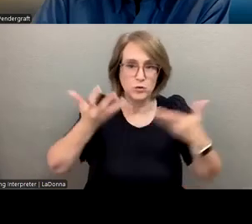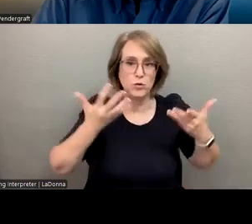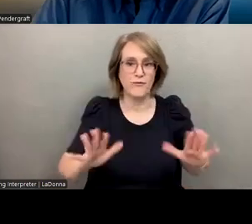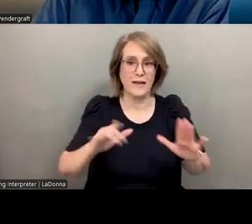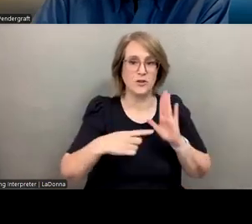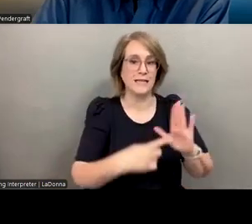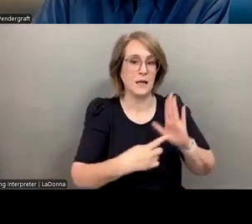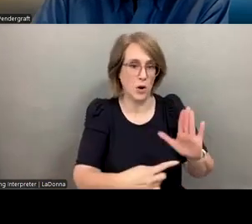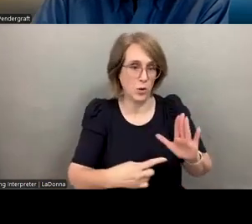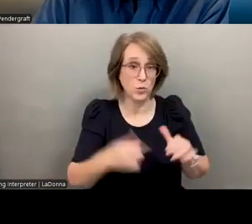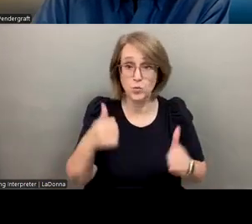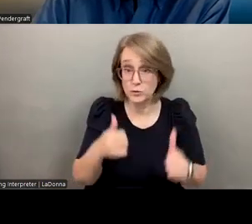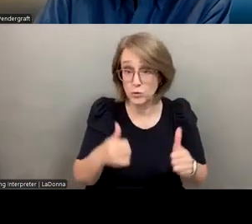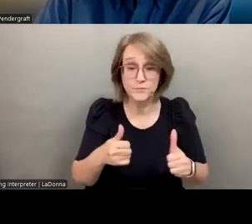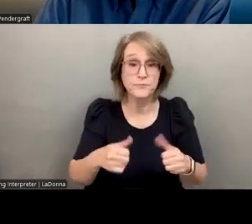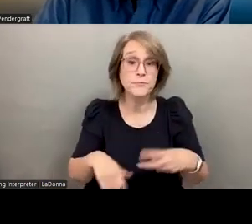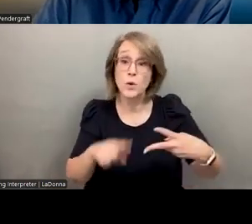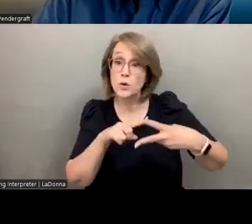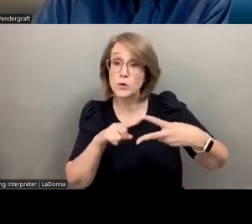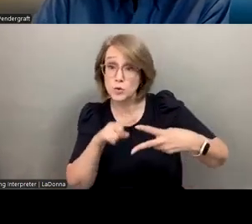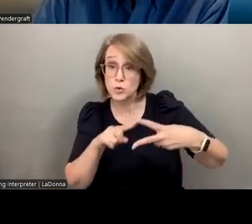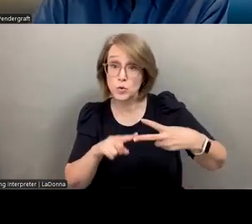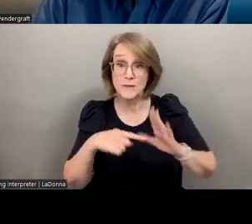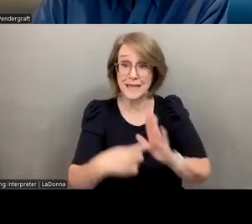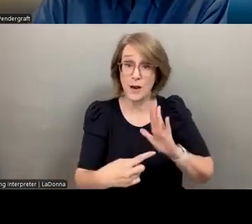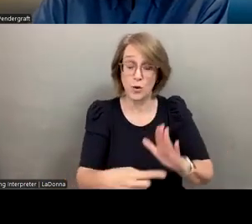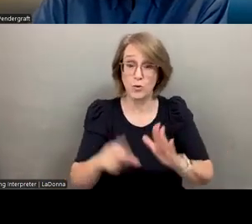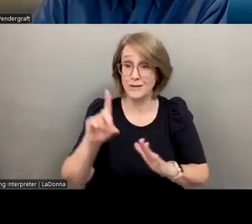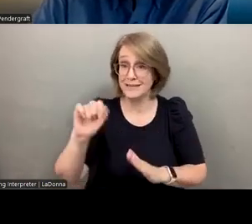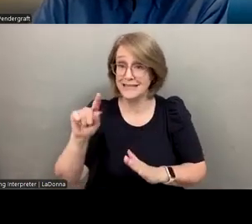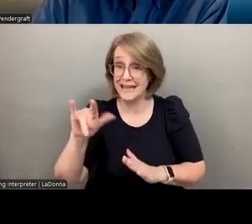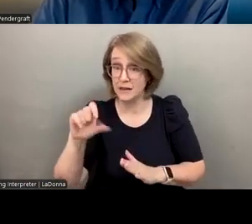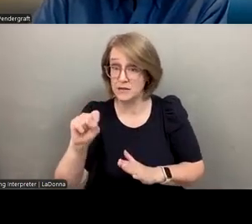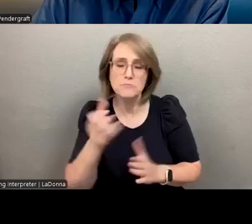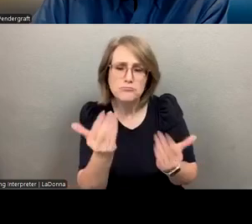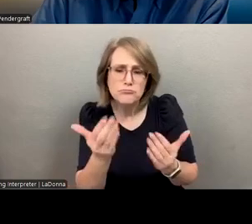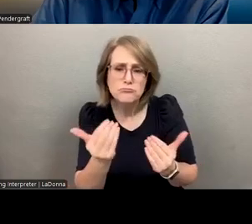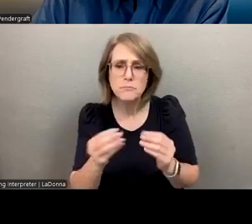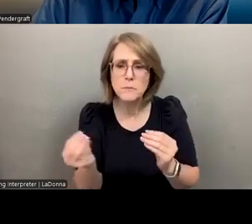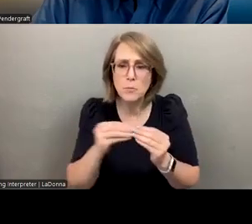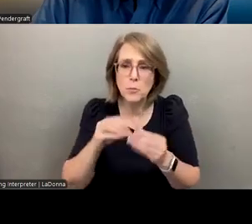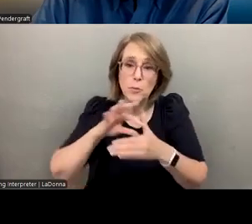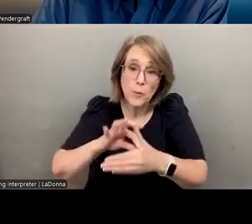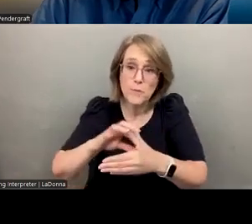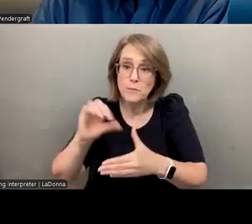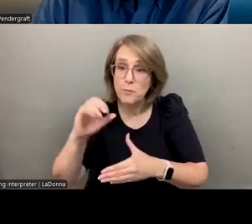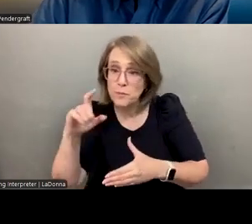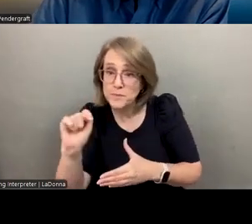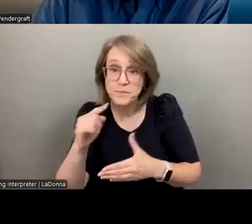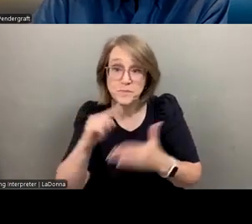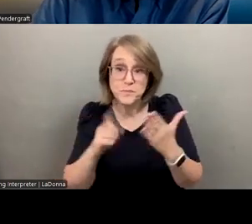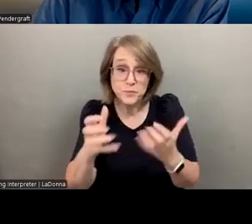scenario? Two scenario details. Could you provide a bit more context for the scenario you want to practice?